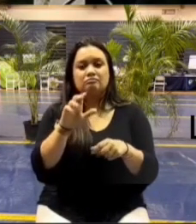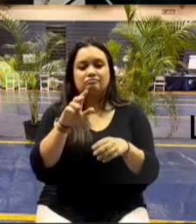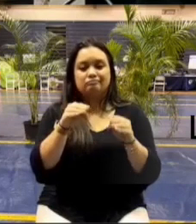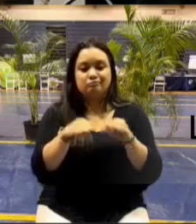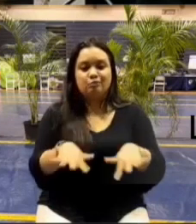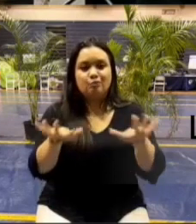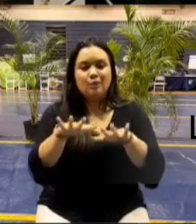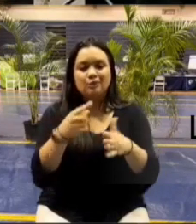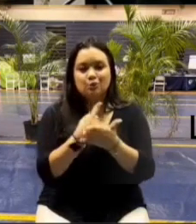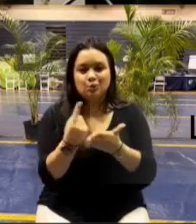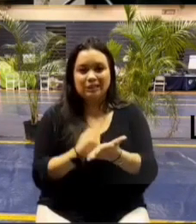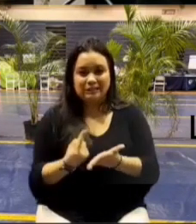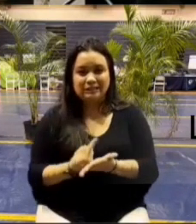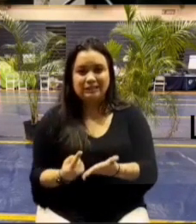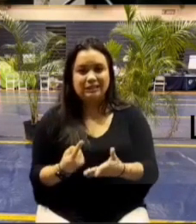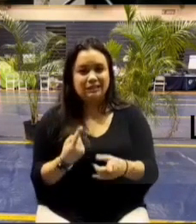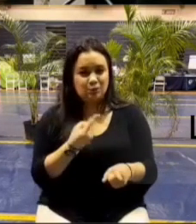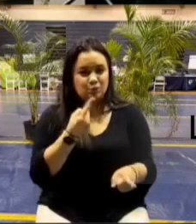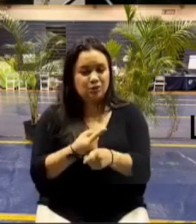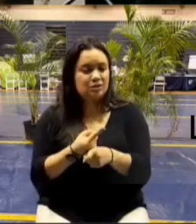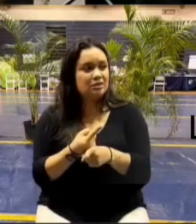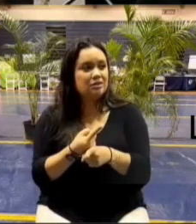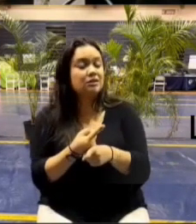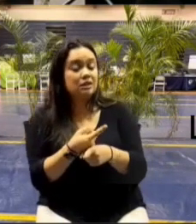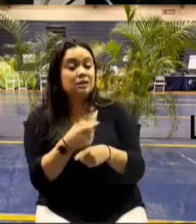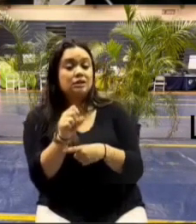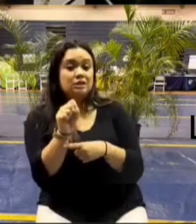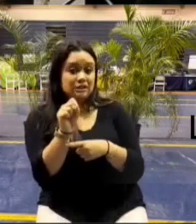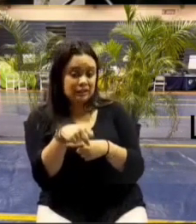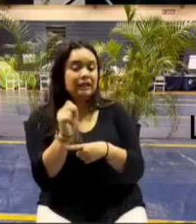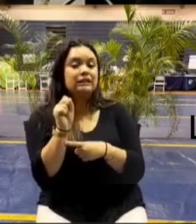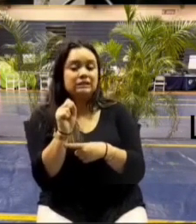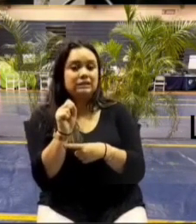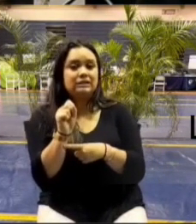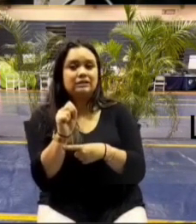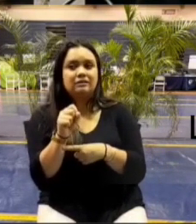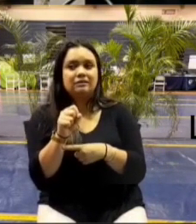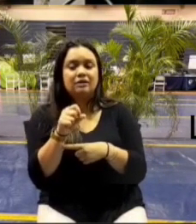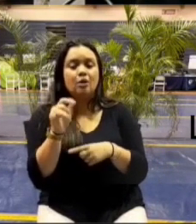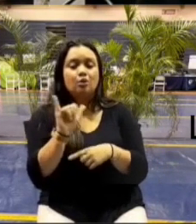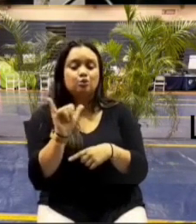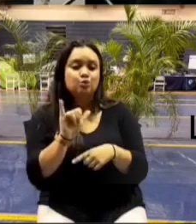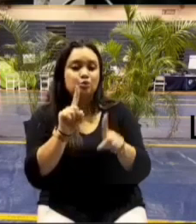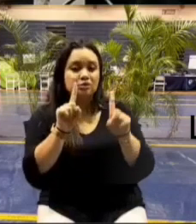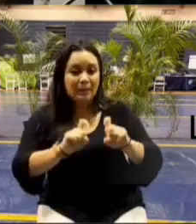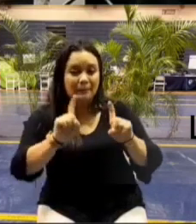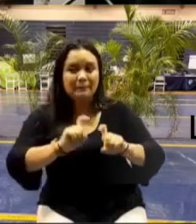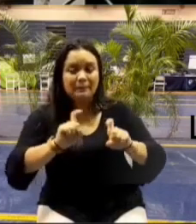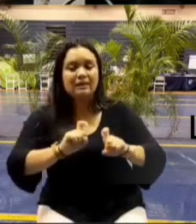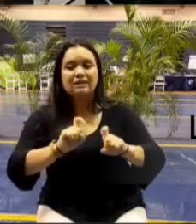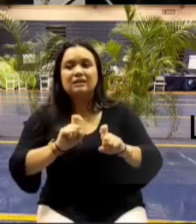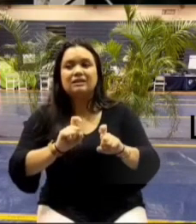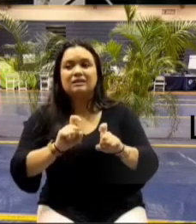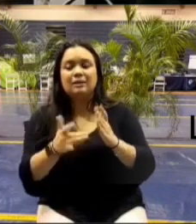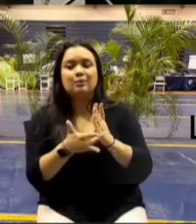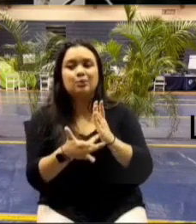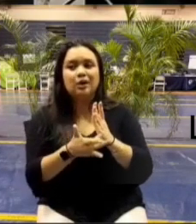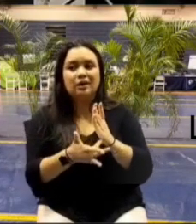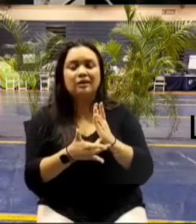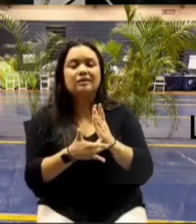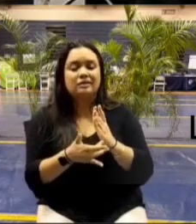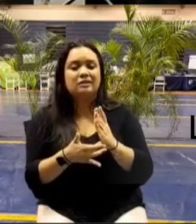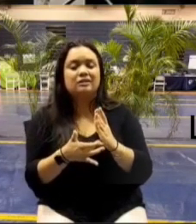the staff that you have with the county uh yes there's also the sampling apparatus themselves it's a whole uh